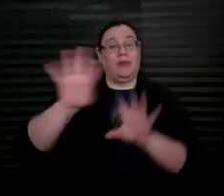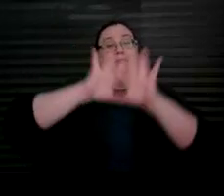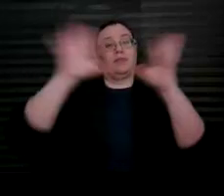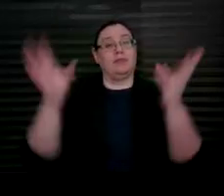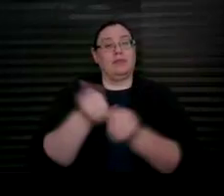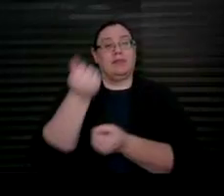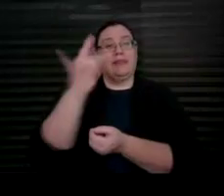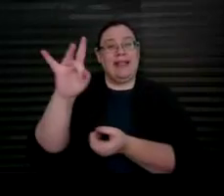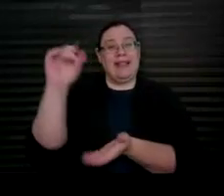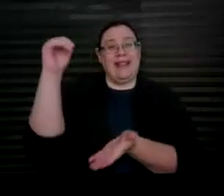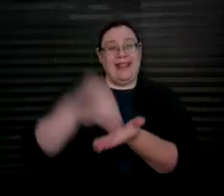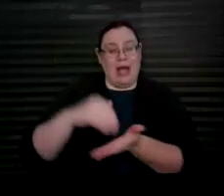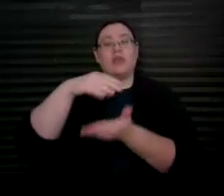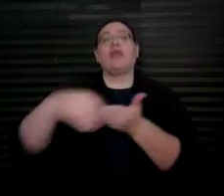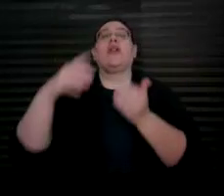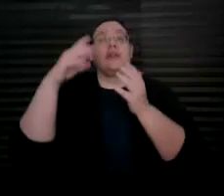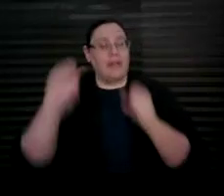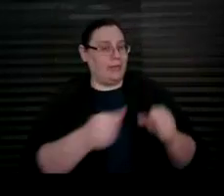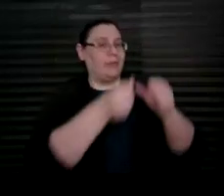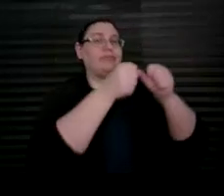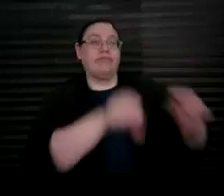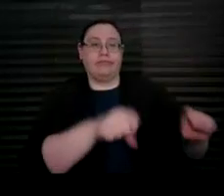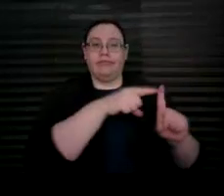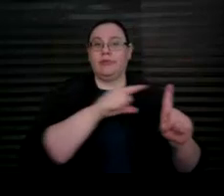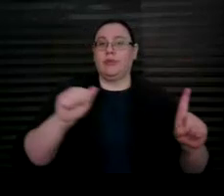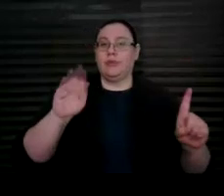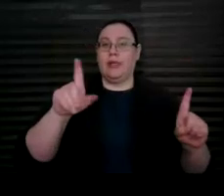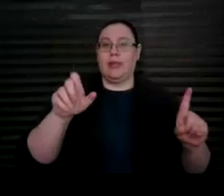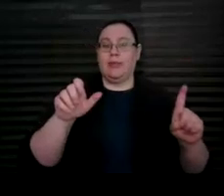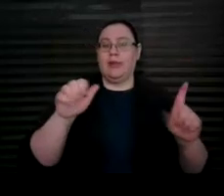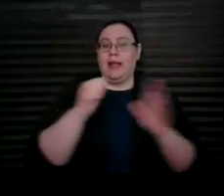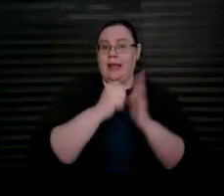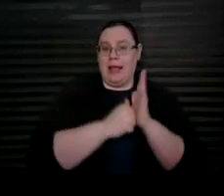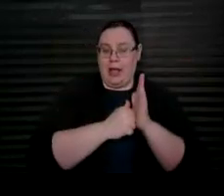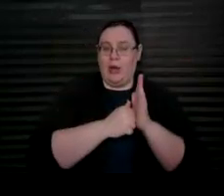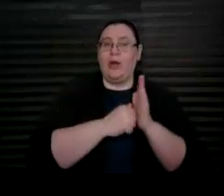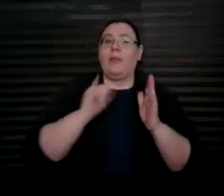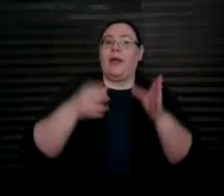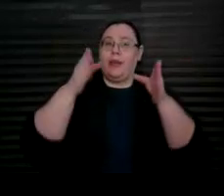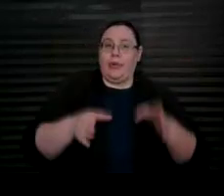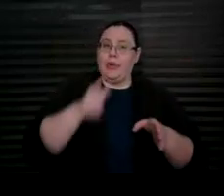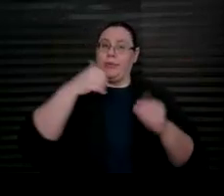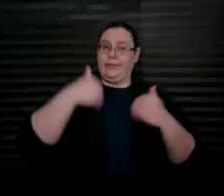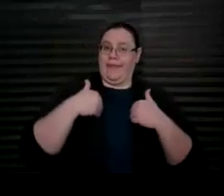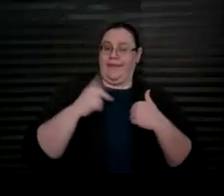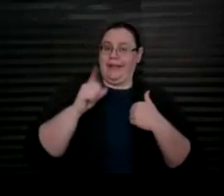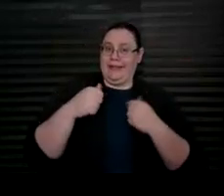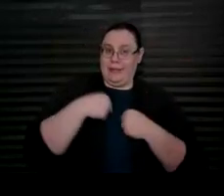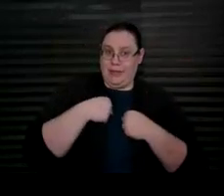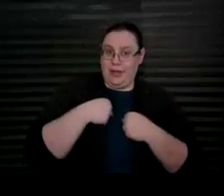can be contributed into the ABLE account by the person who has a disability and or